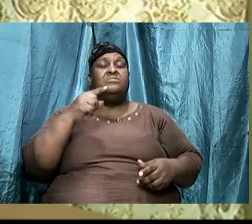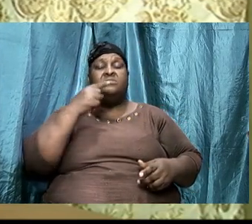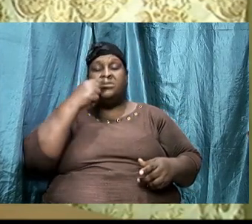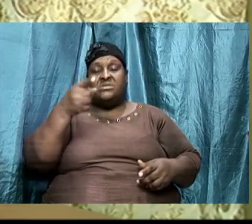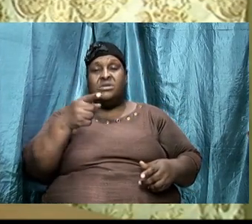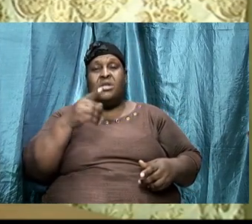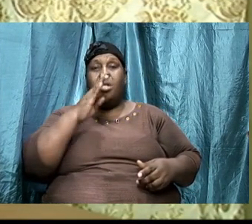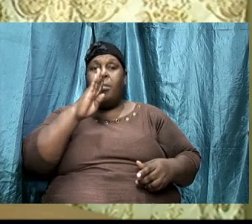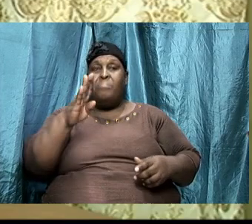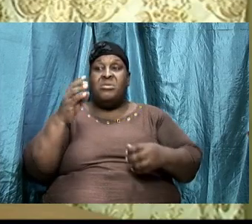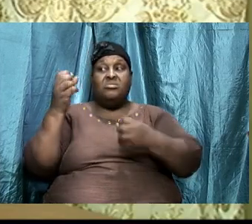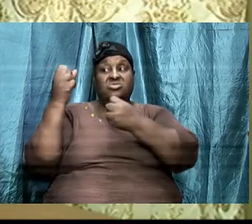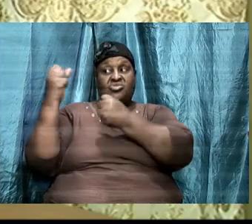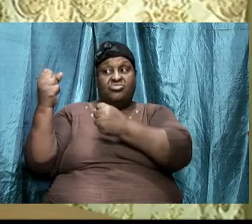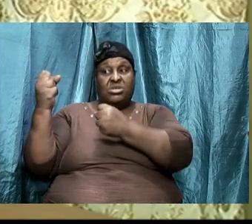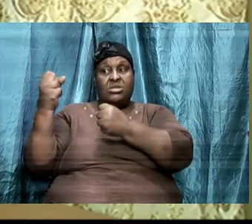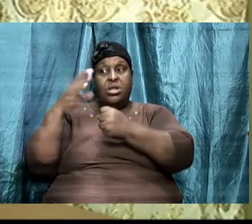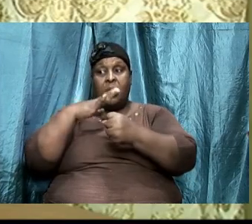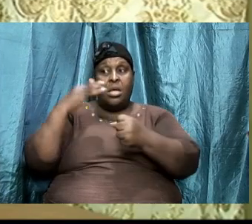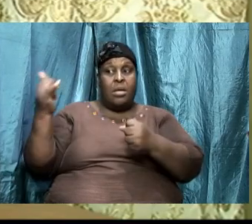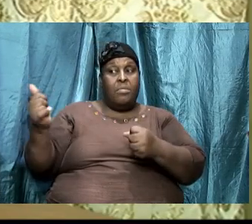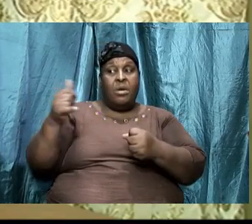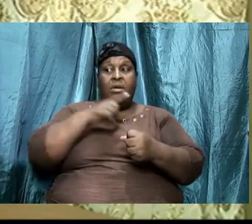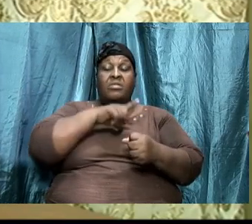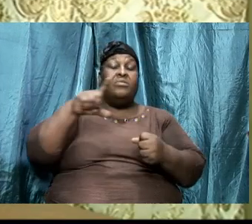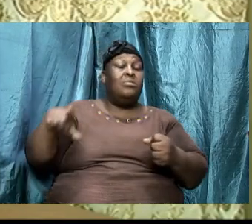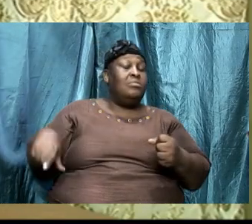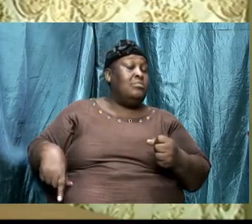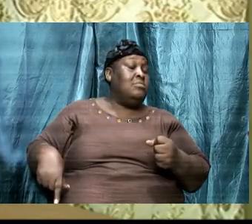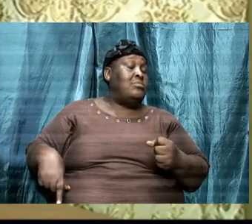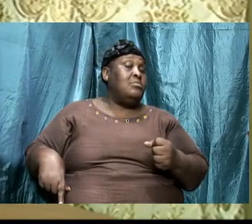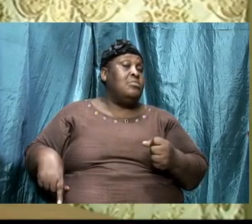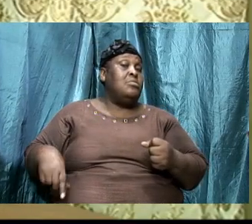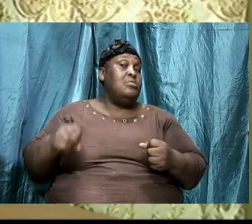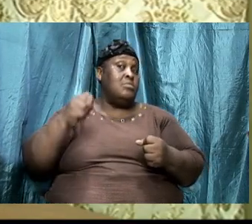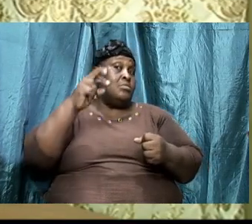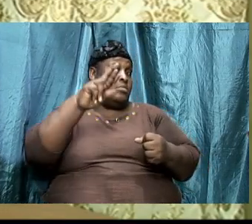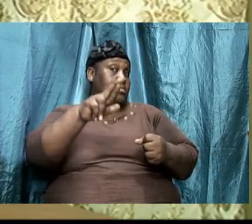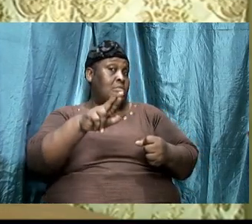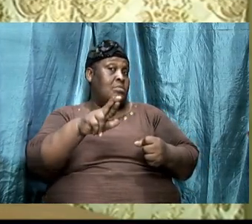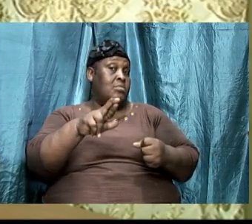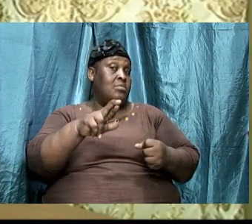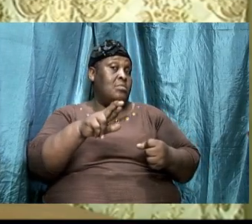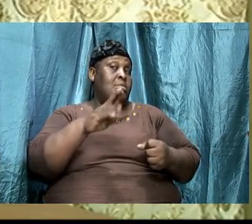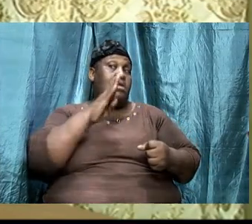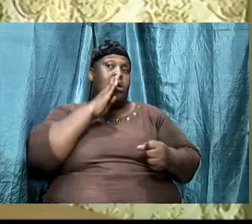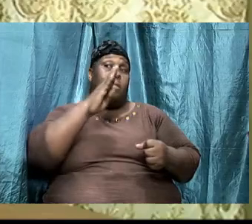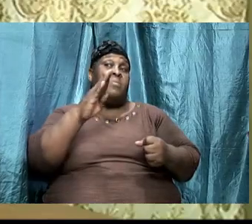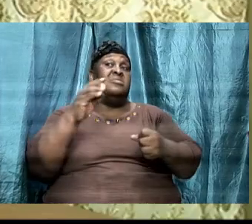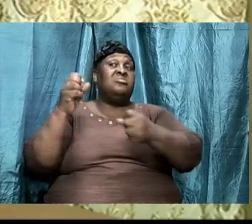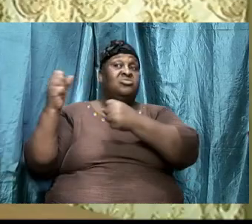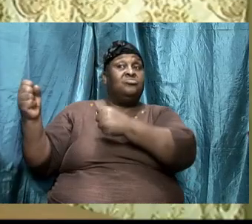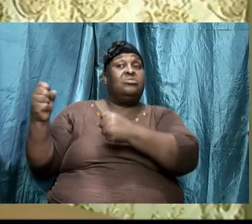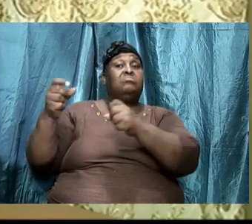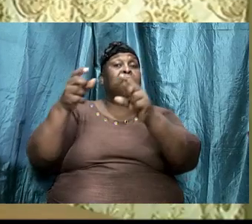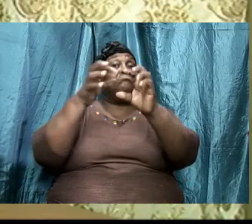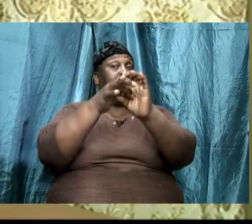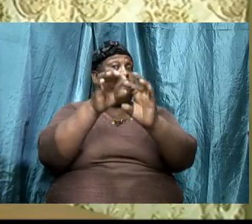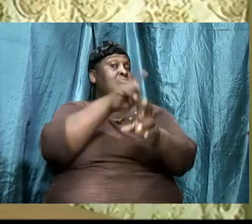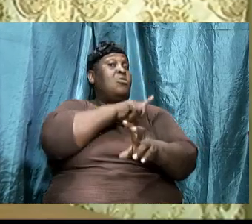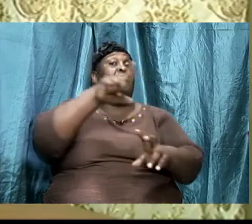be strengthened by the Lord or be strengthened of the Lord